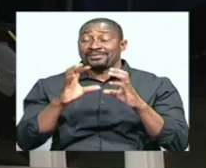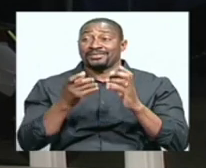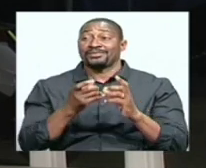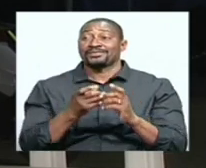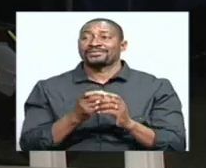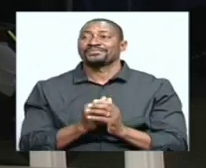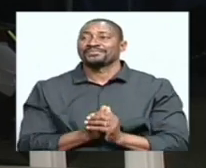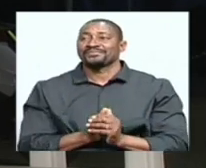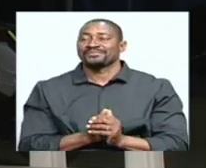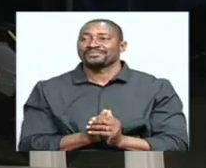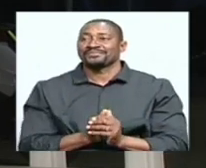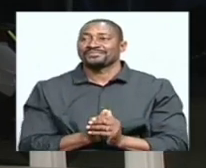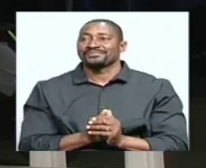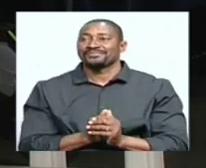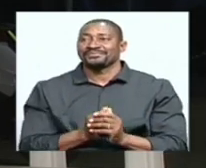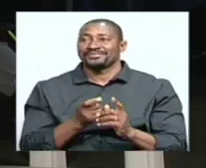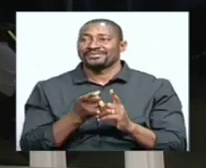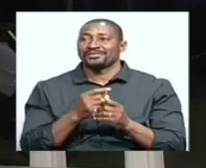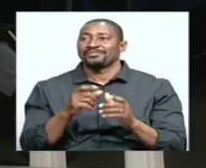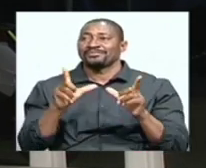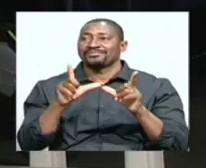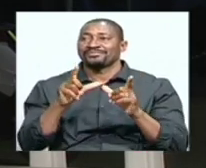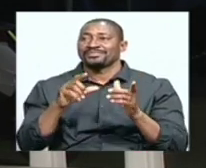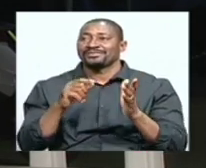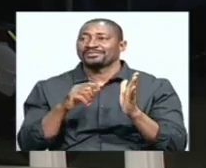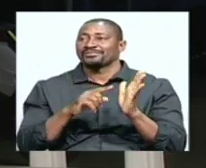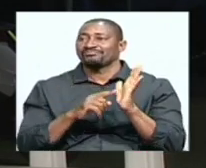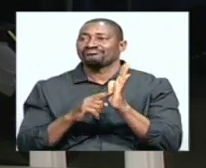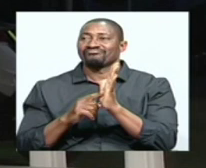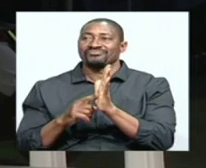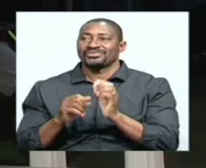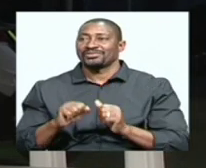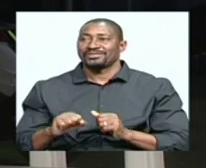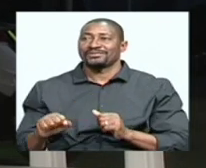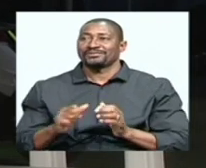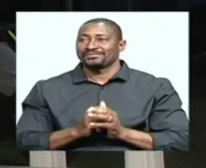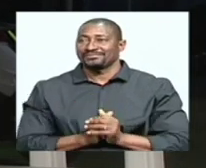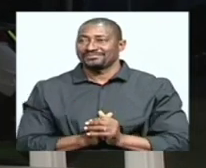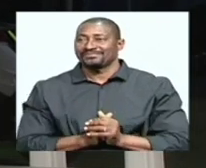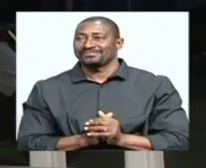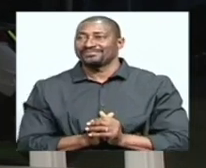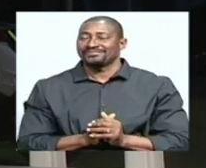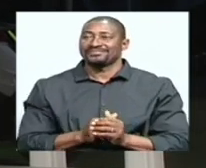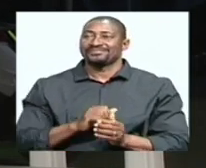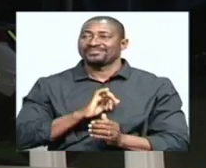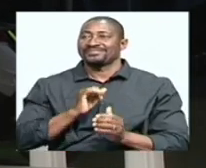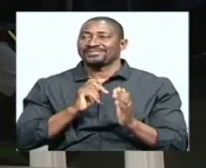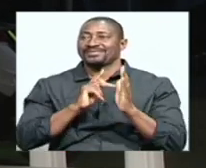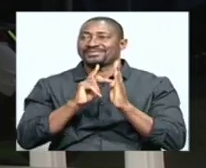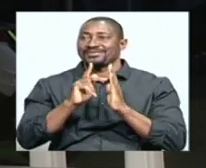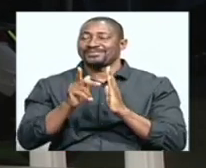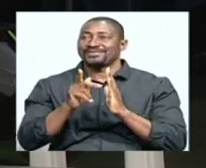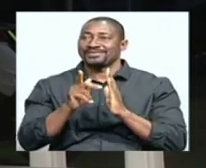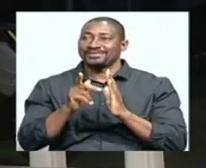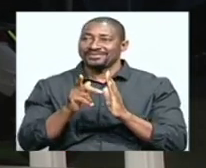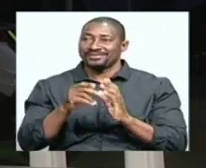And NBC has launched its modified NBC Plus app a short while ago at Oshakati. Our reporter, Dabanda